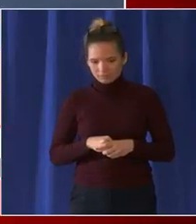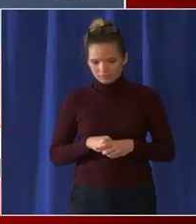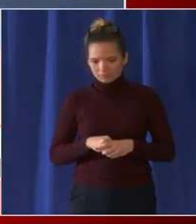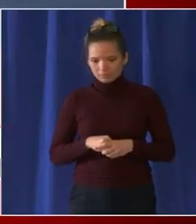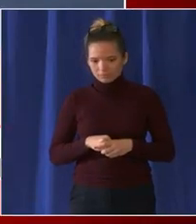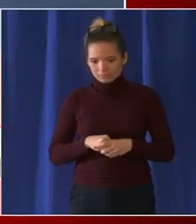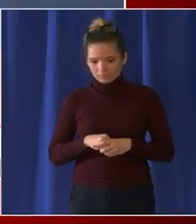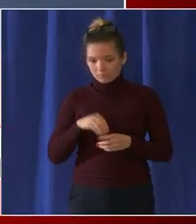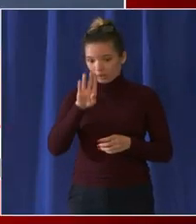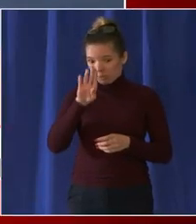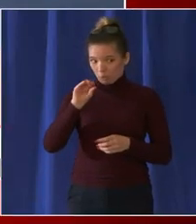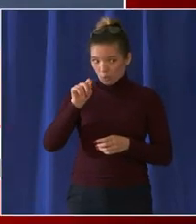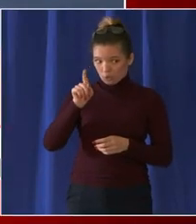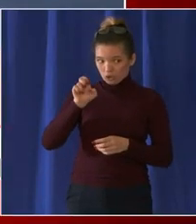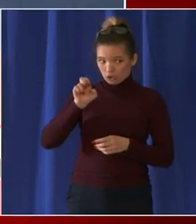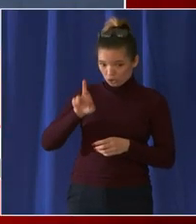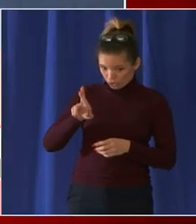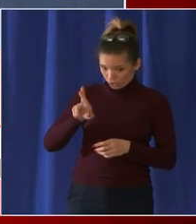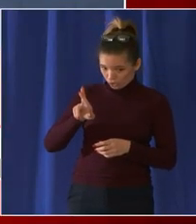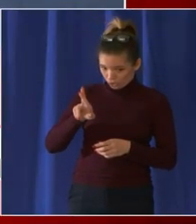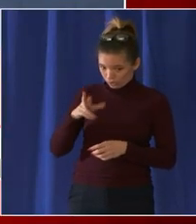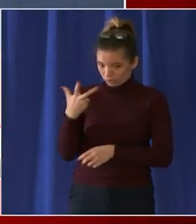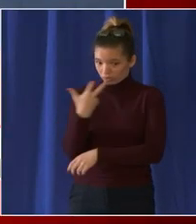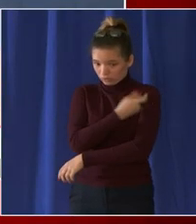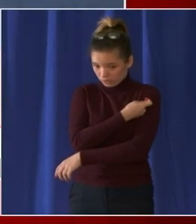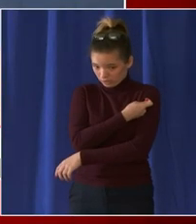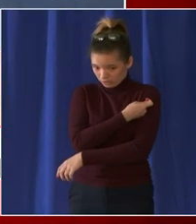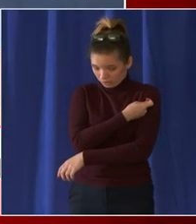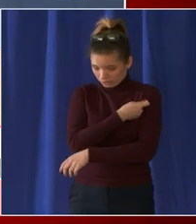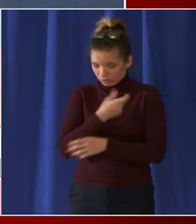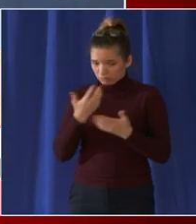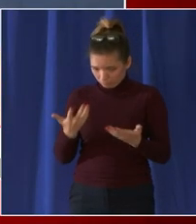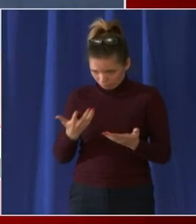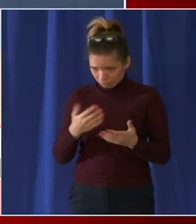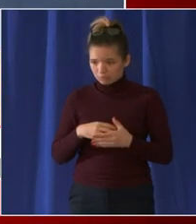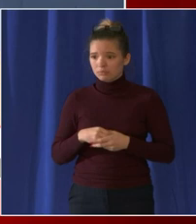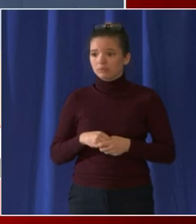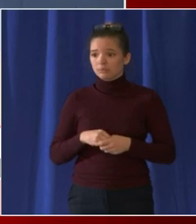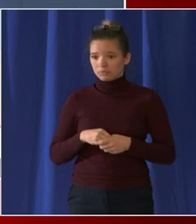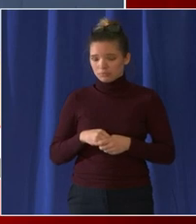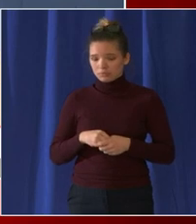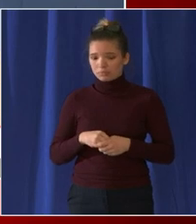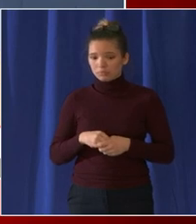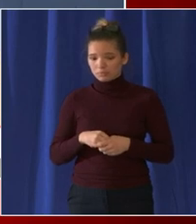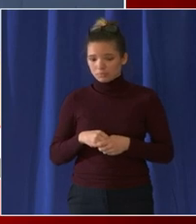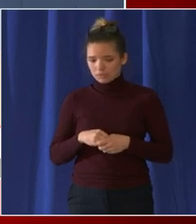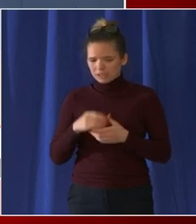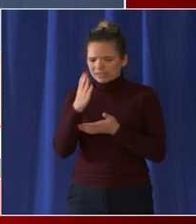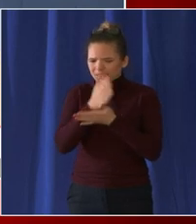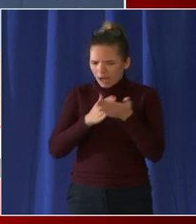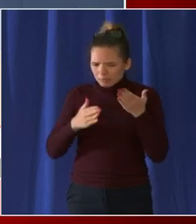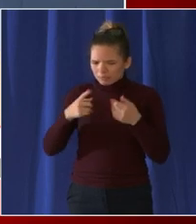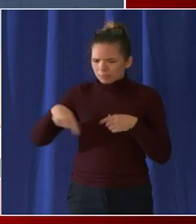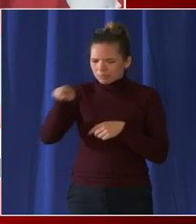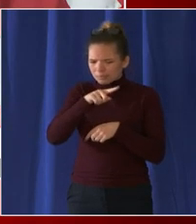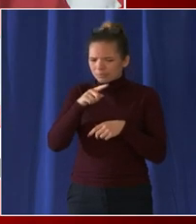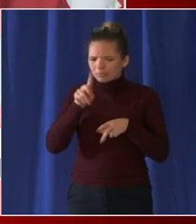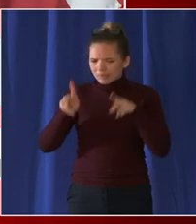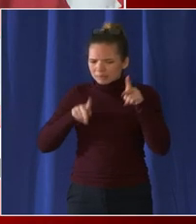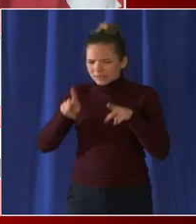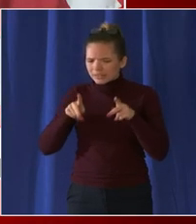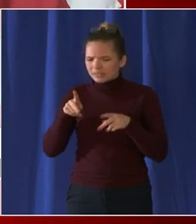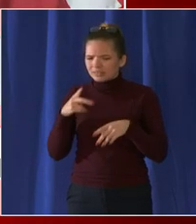we have noted in previous presentations the experience that people are having especially with this